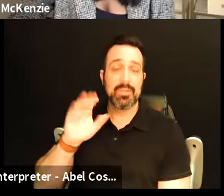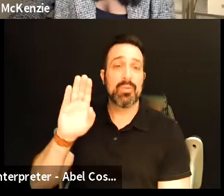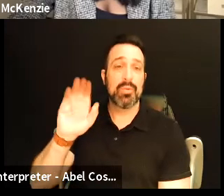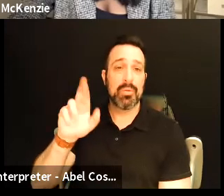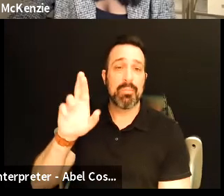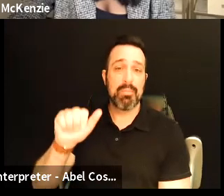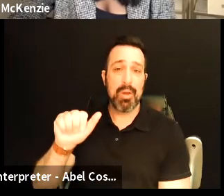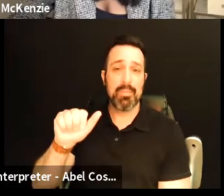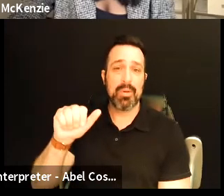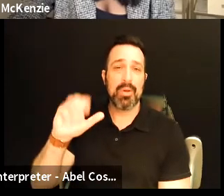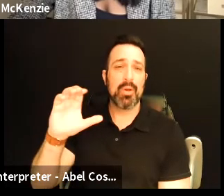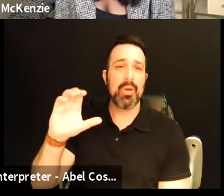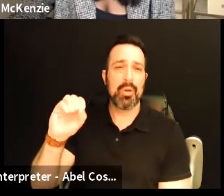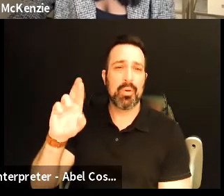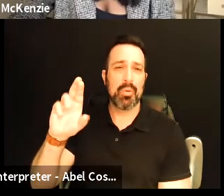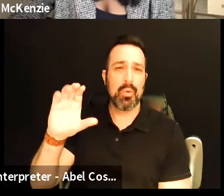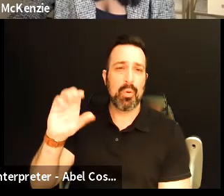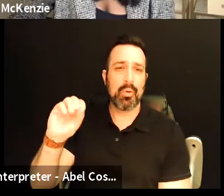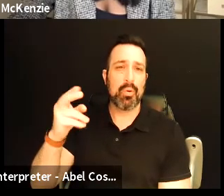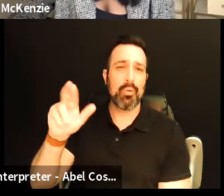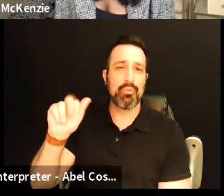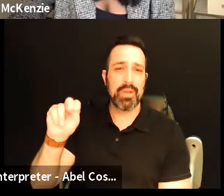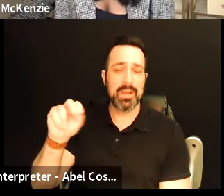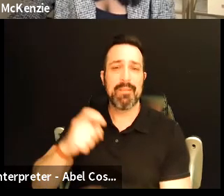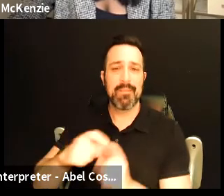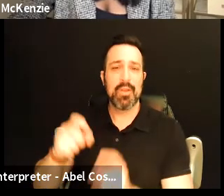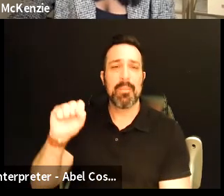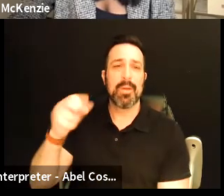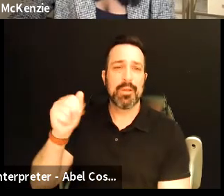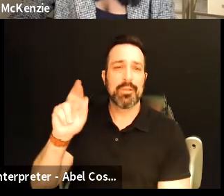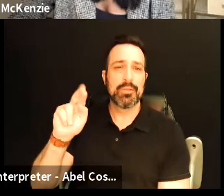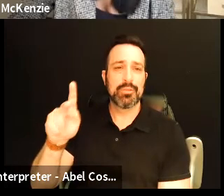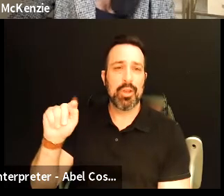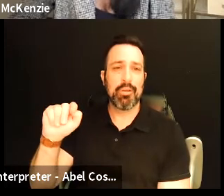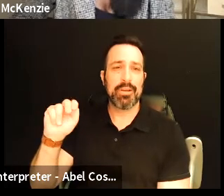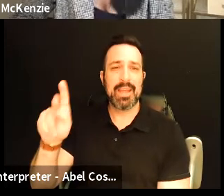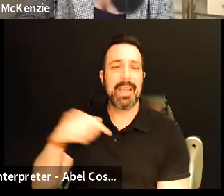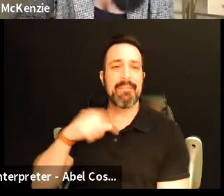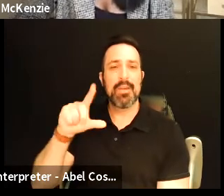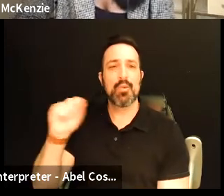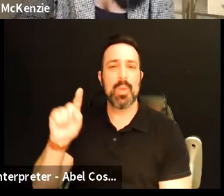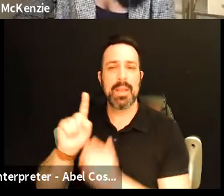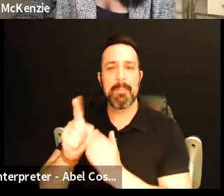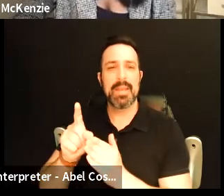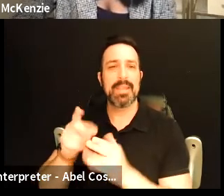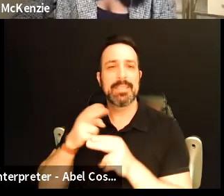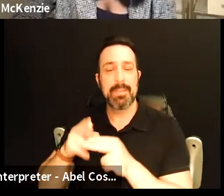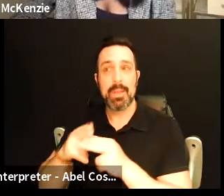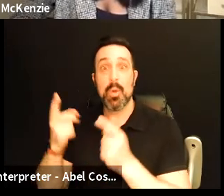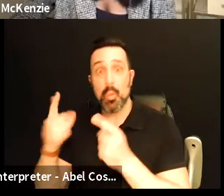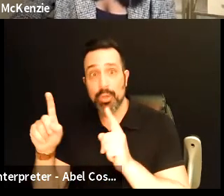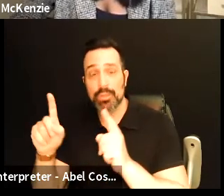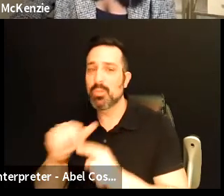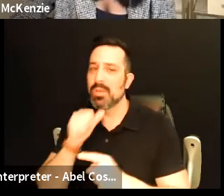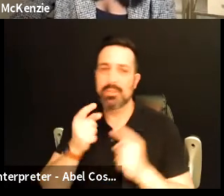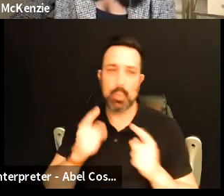corcoran is that her name from um from shark tank she does these like little 20 minute segments of what works and what doesn't